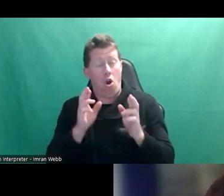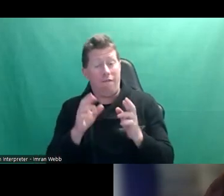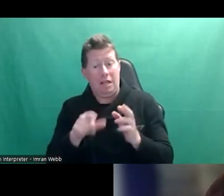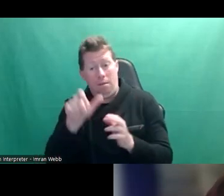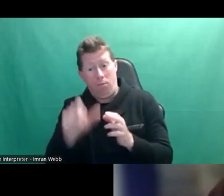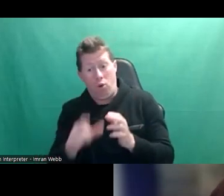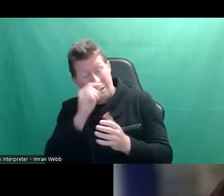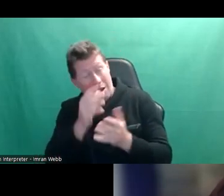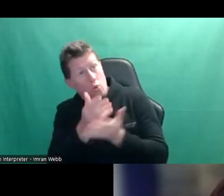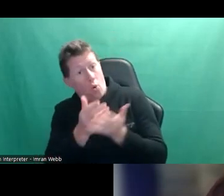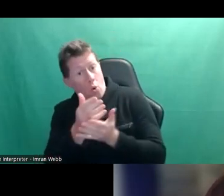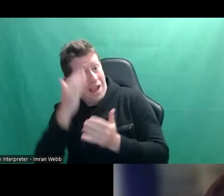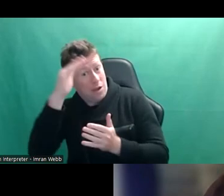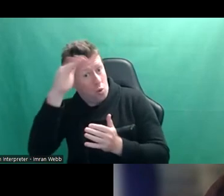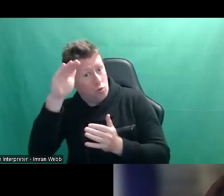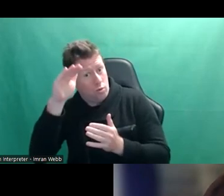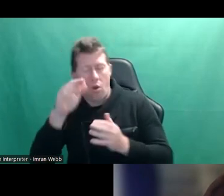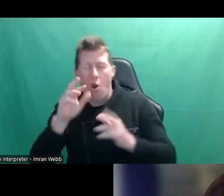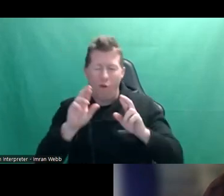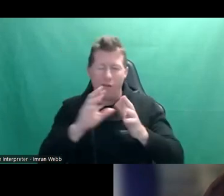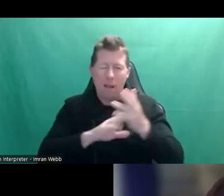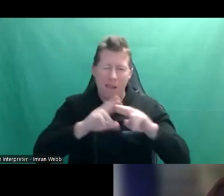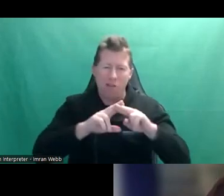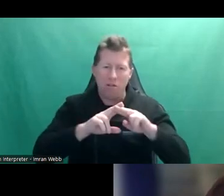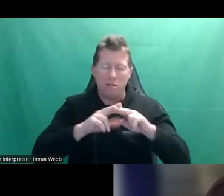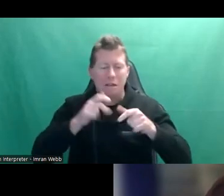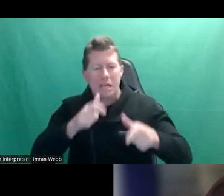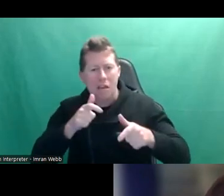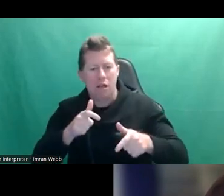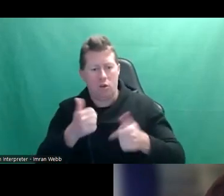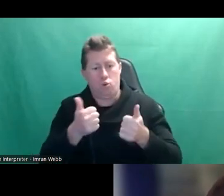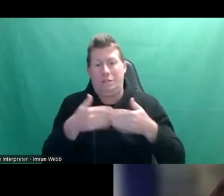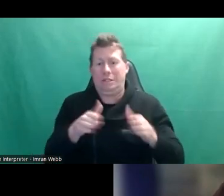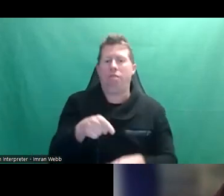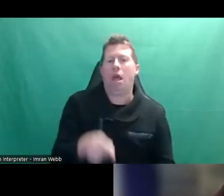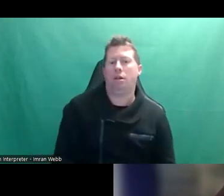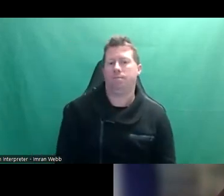preferably with a parent or a carer is a really useful place to start.